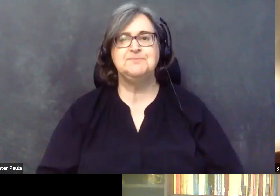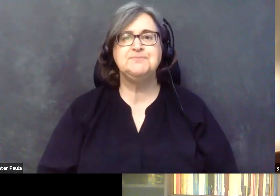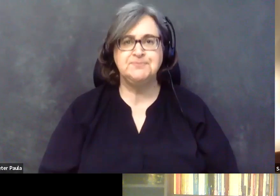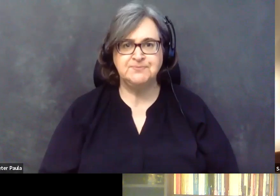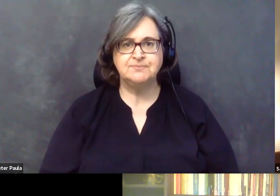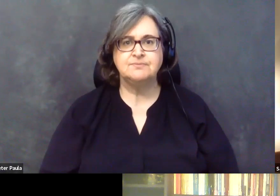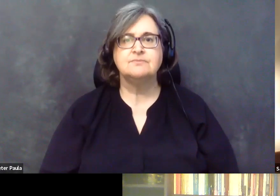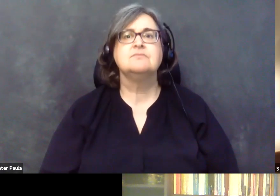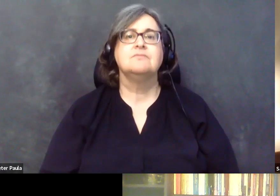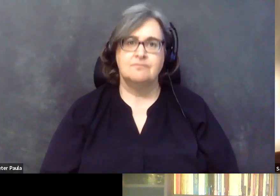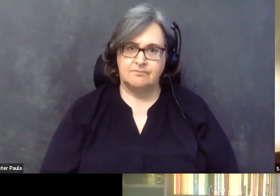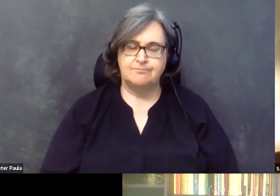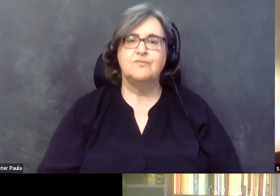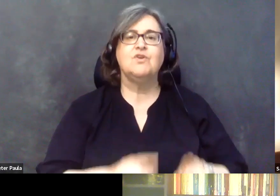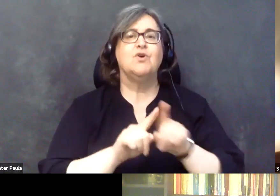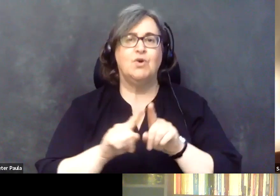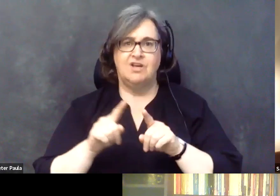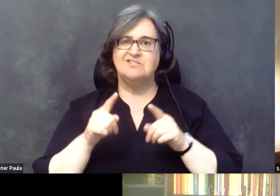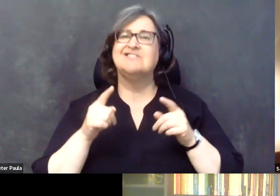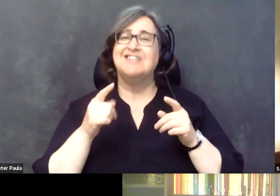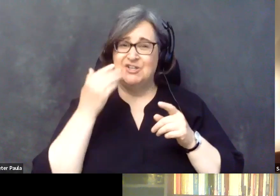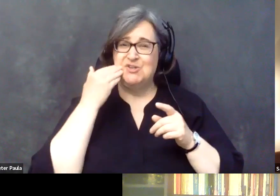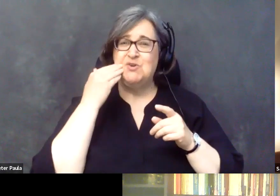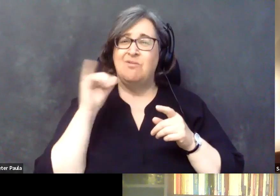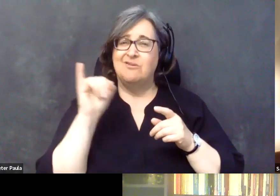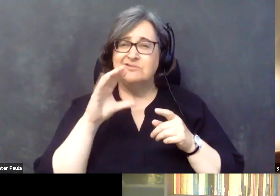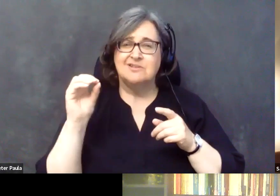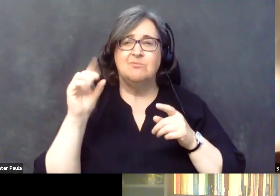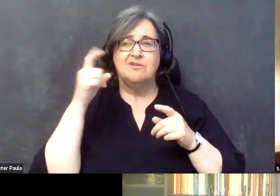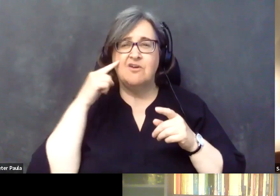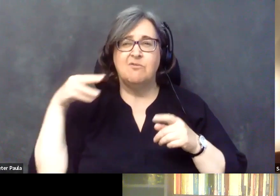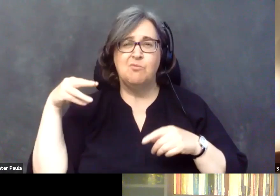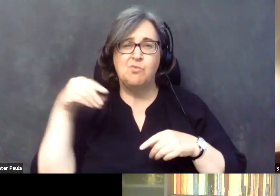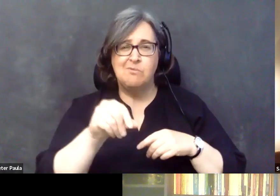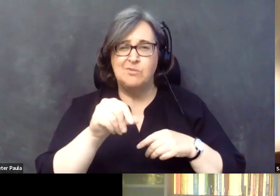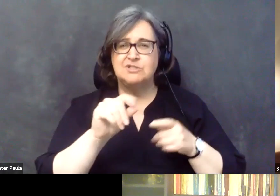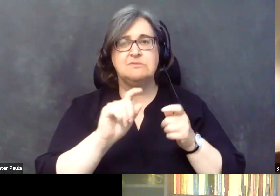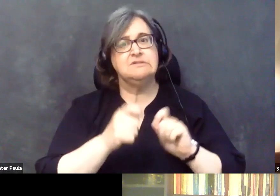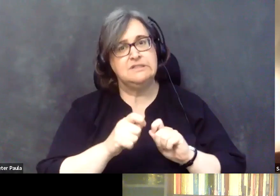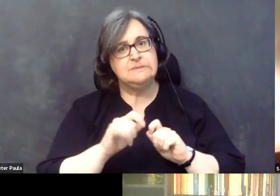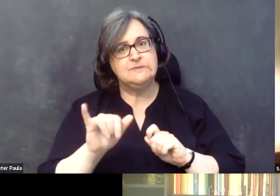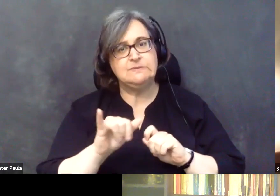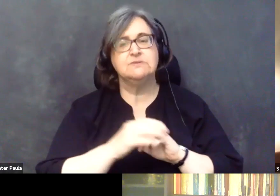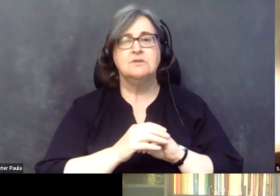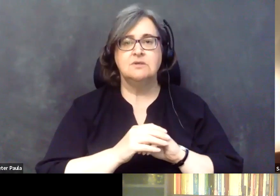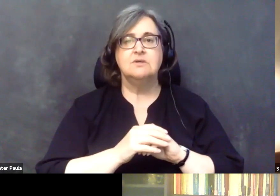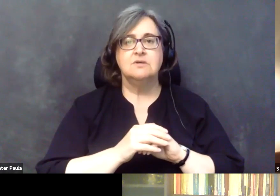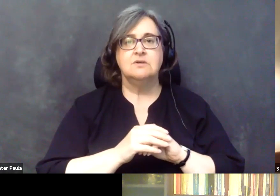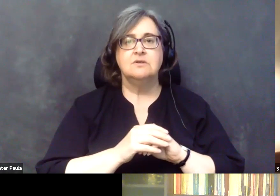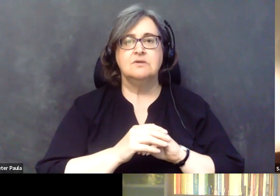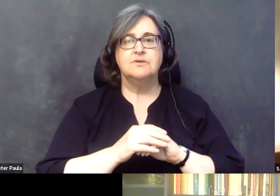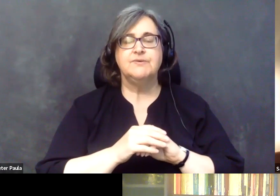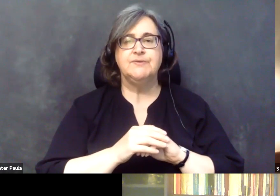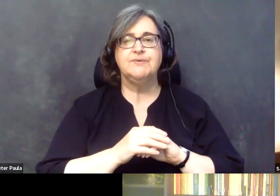Reimbursement changes has been several, as you know. So that is one thing that we can be